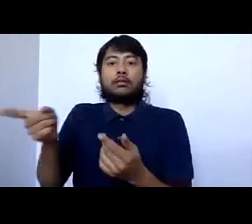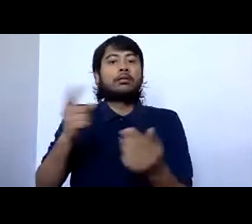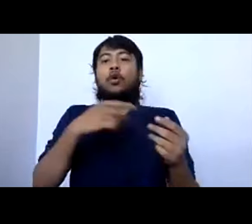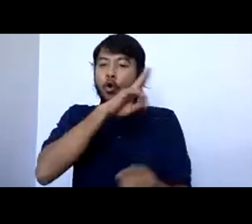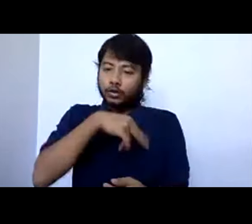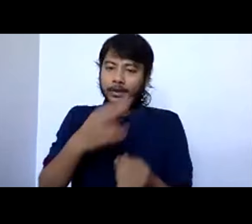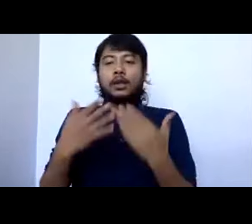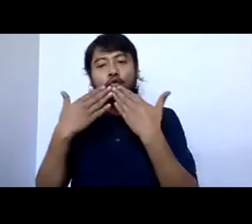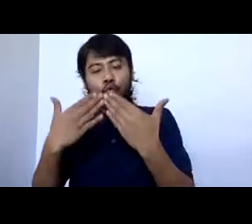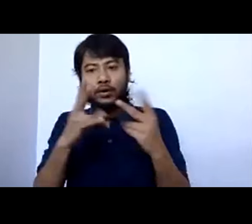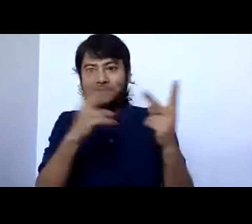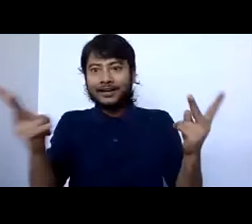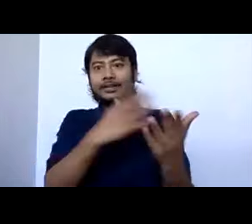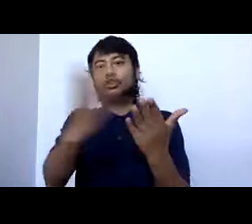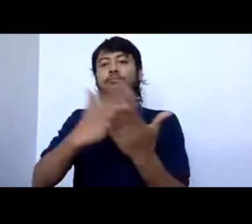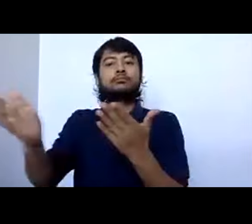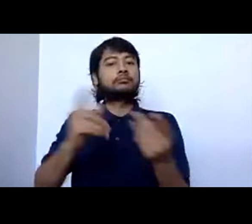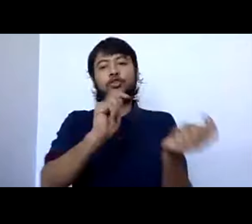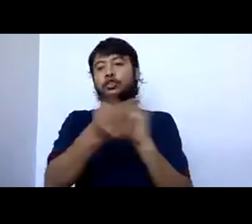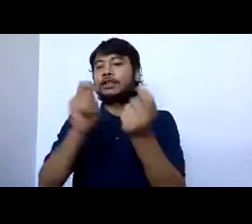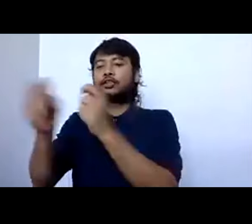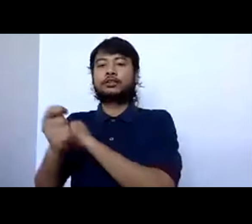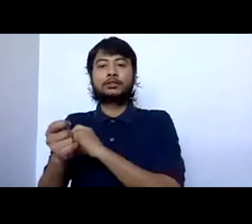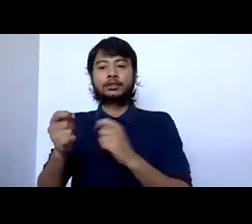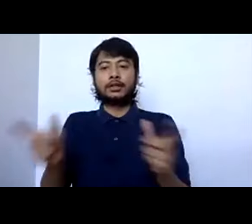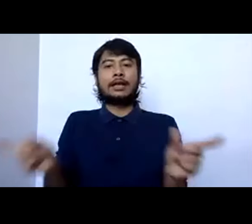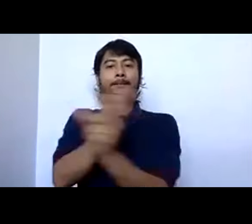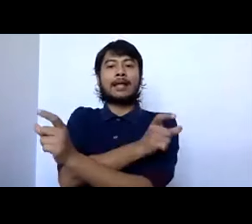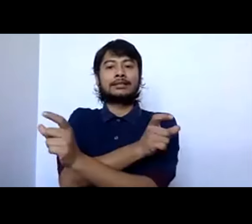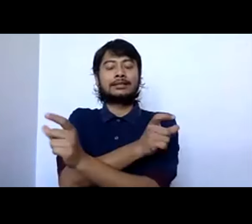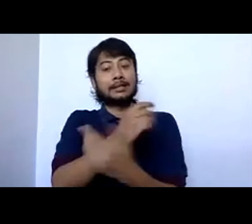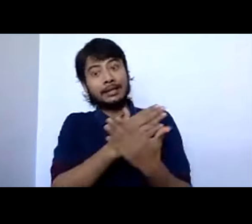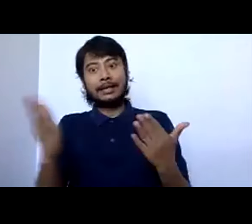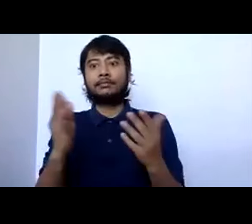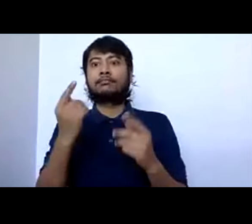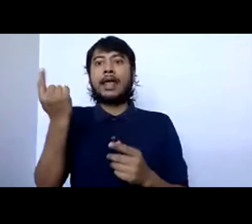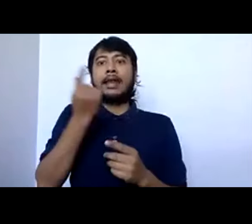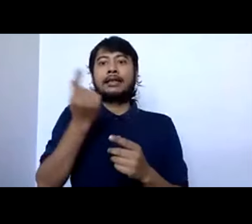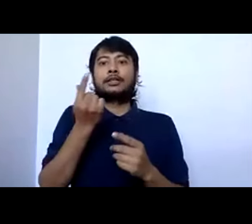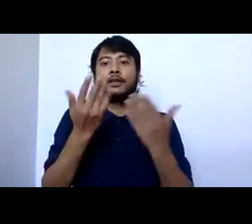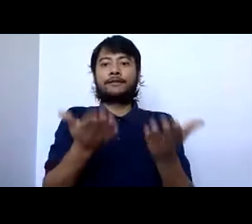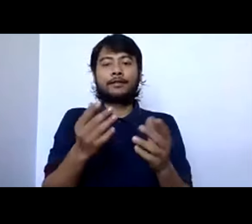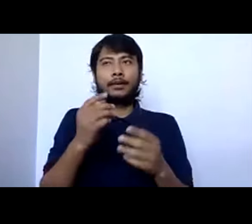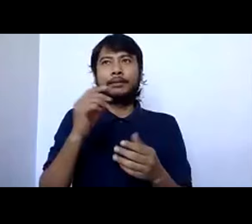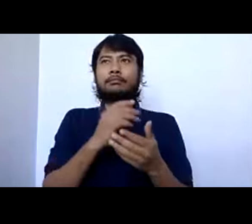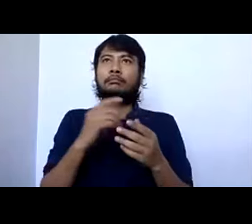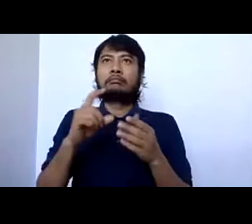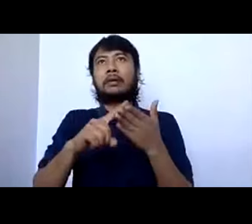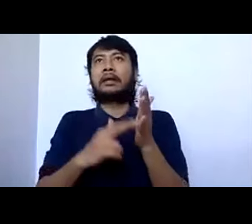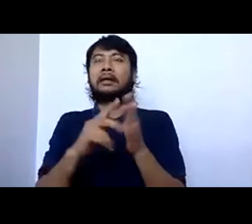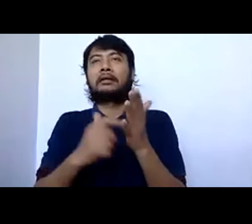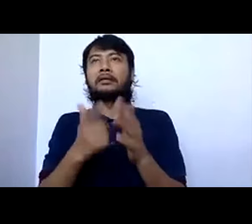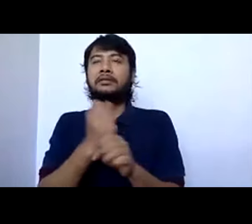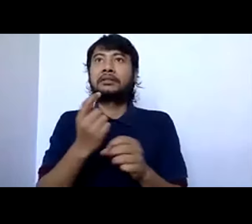alternatives. And also the houses that are being built by the government. There is a whole new